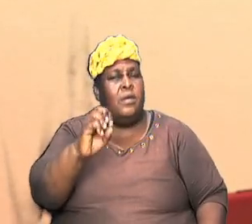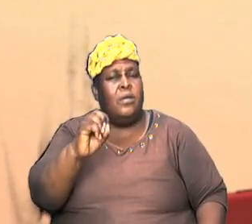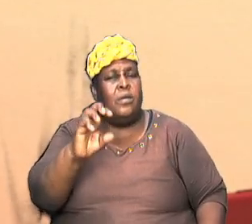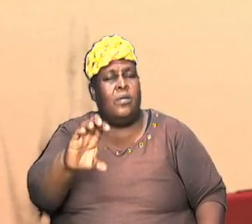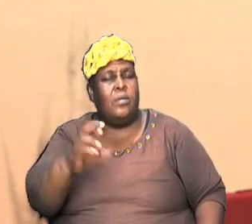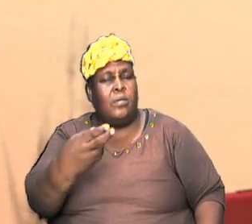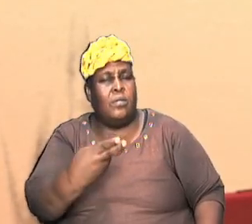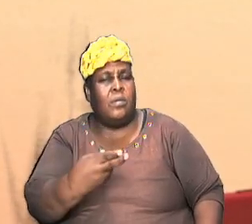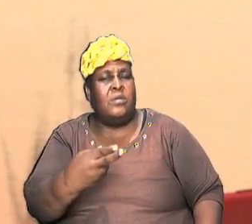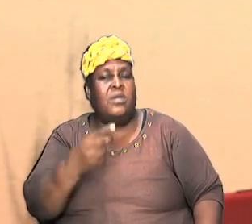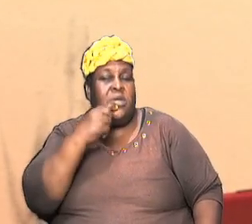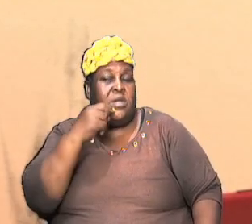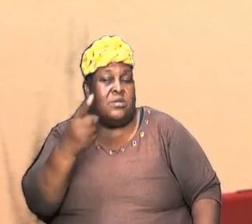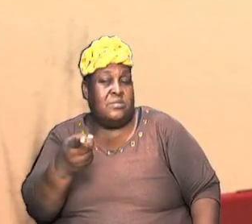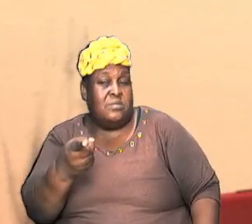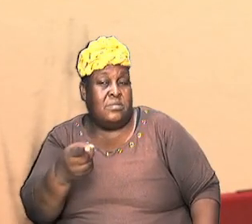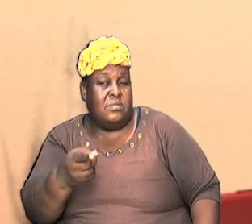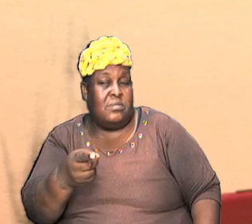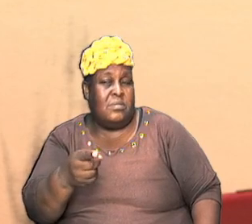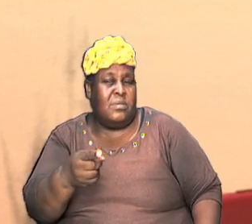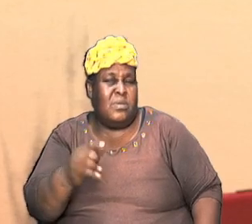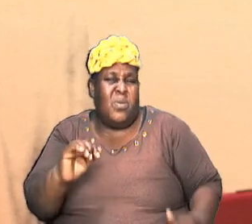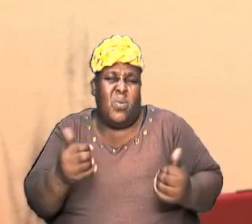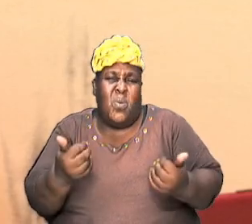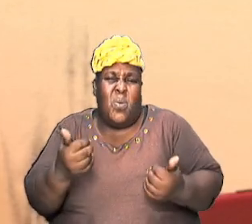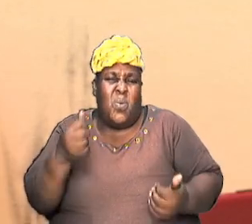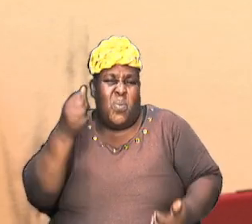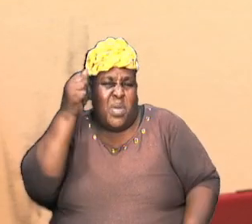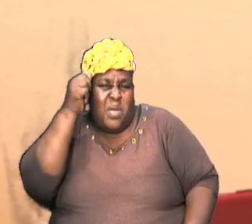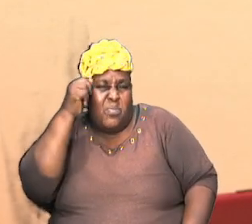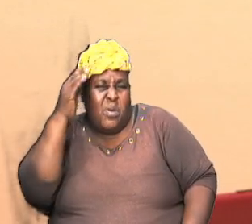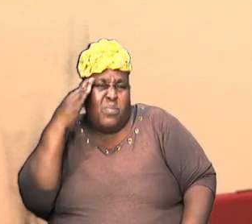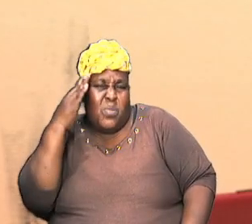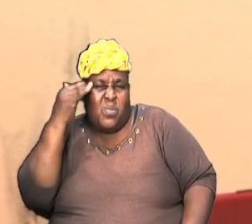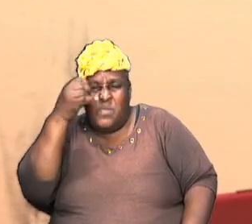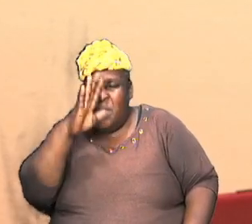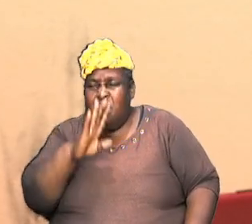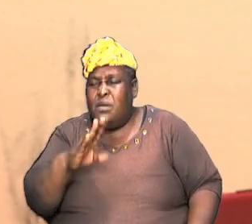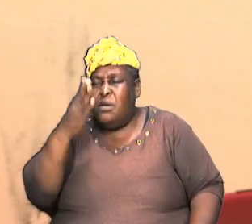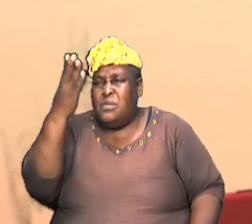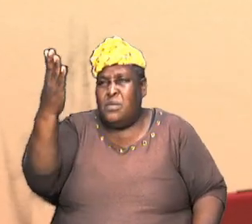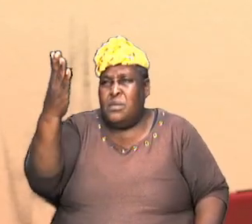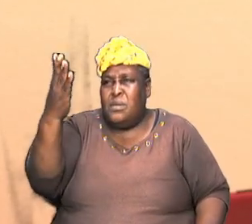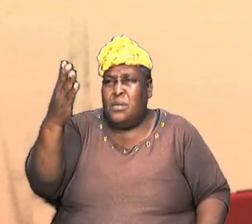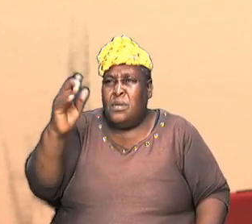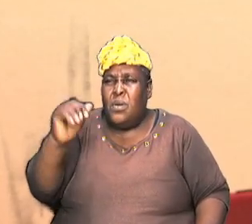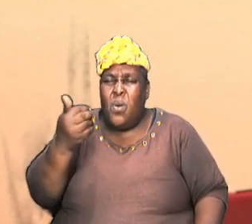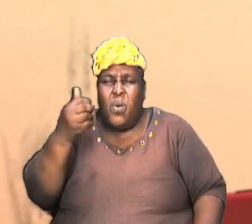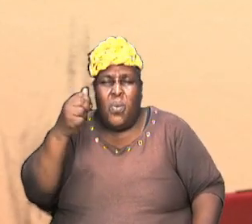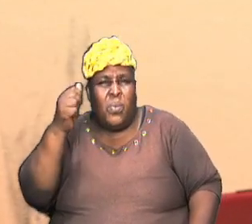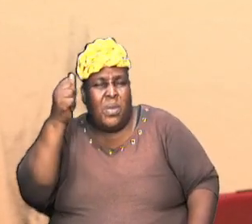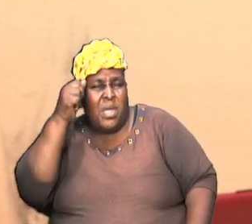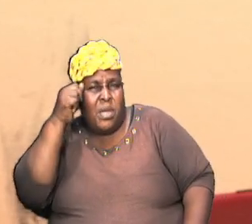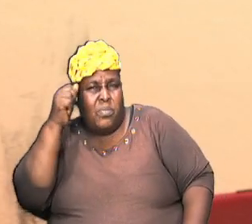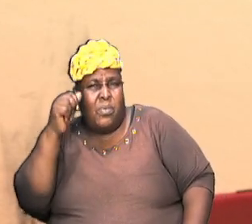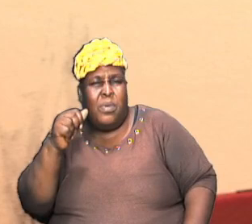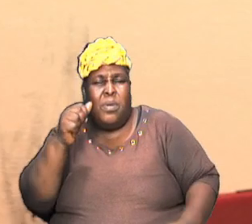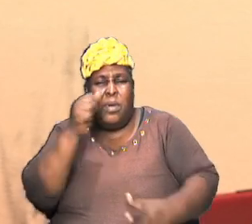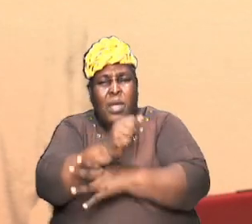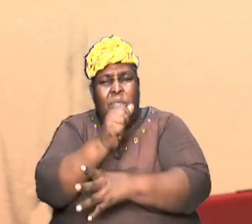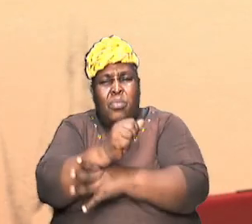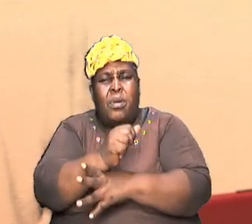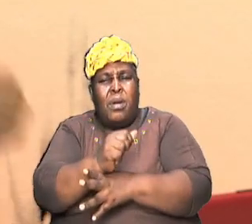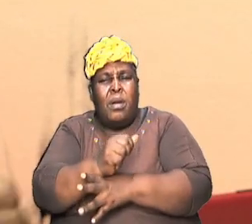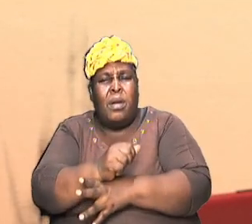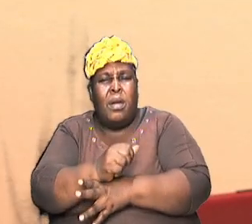this is how folks are saying how did Abraham know that God was up there how did Abraham know to just that